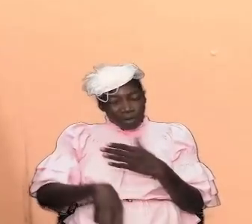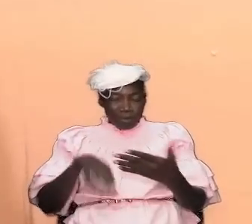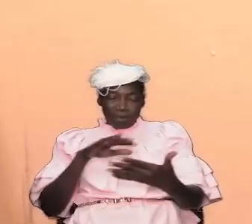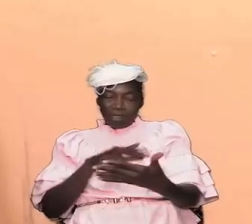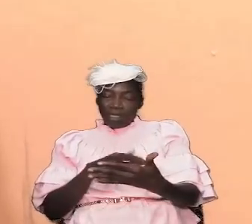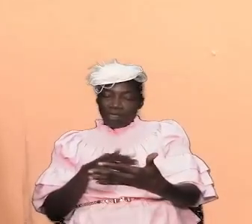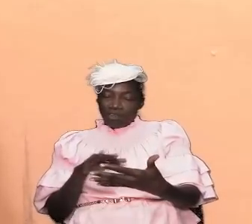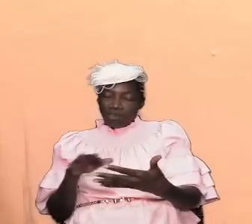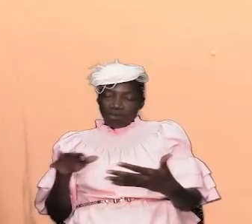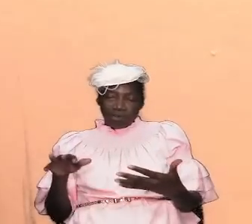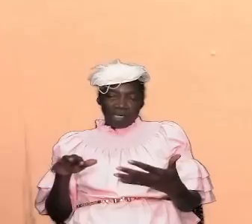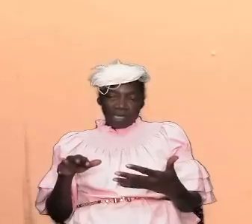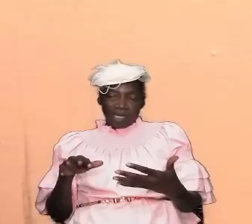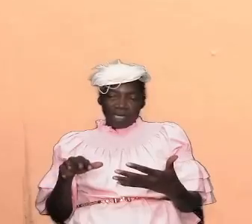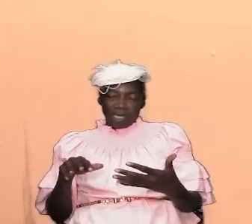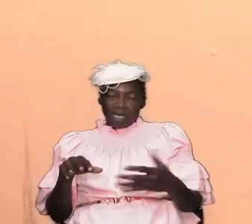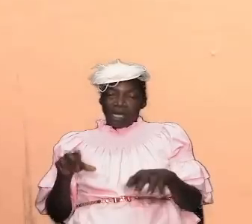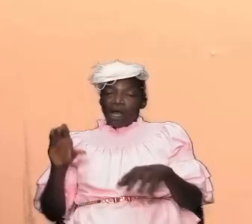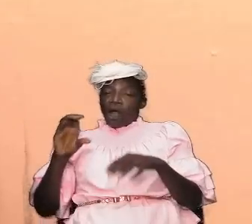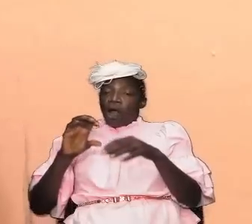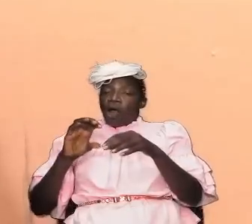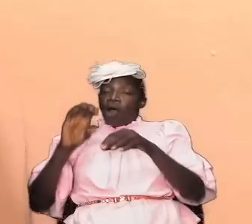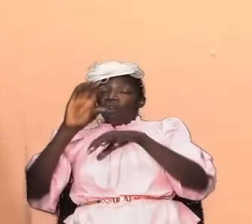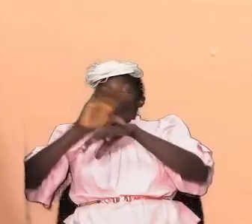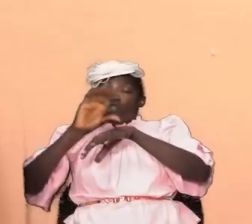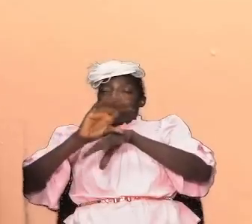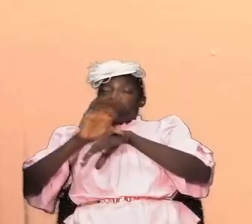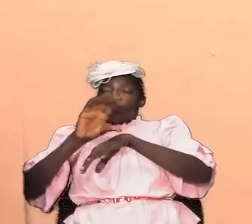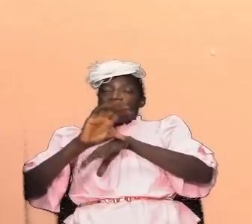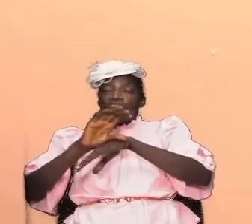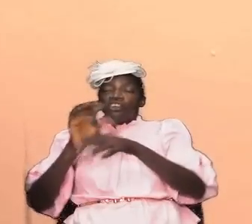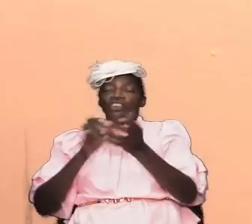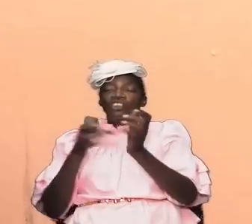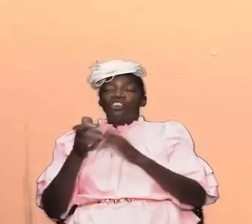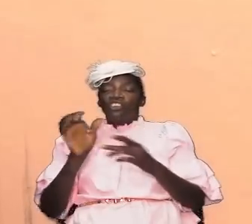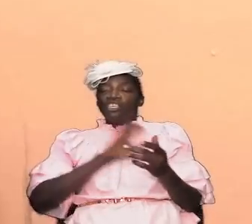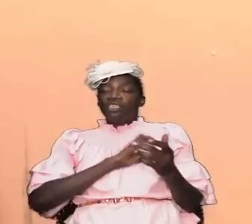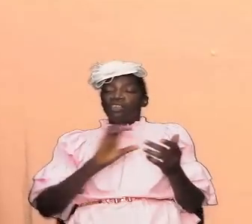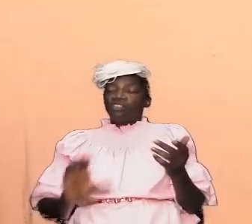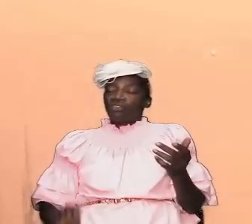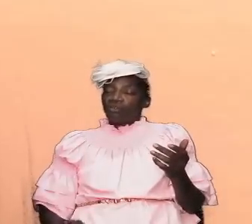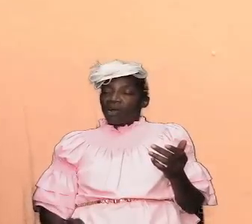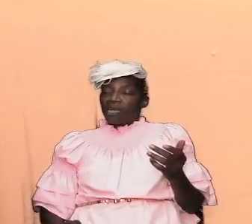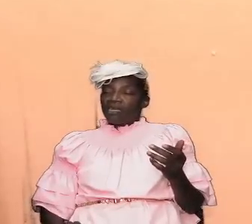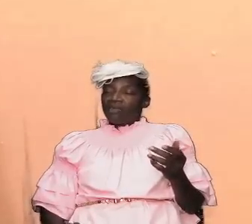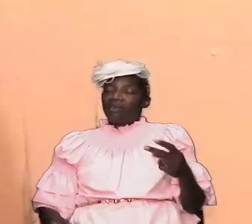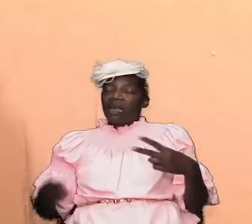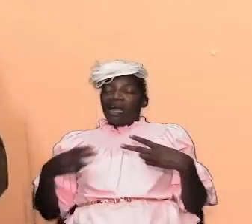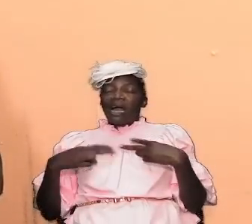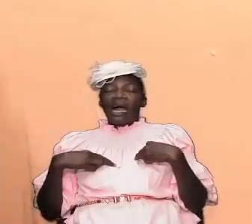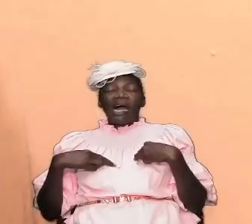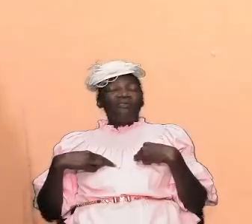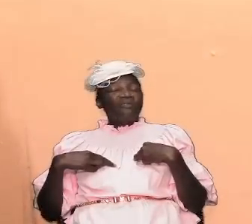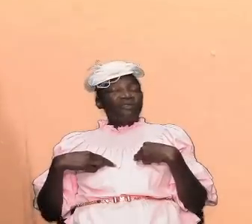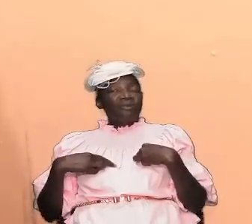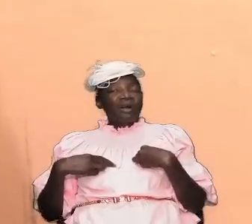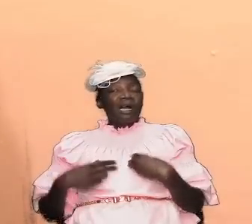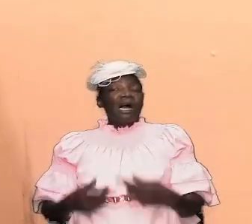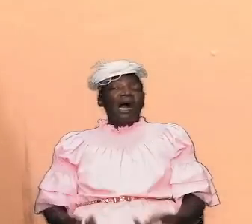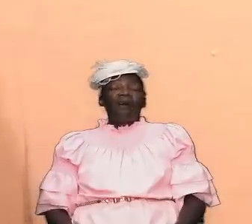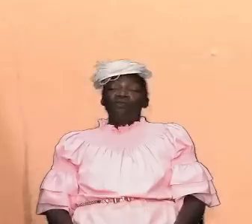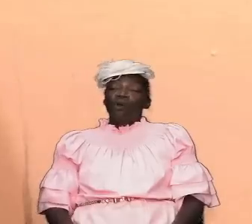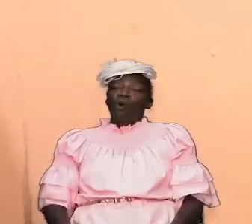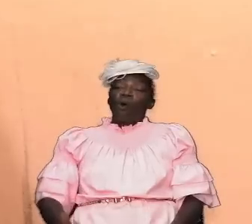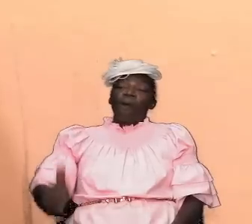of the church the church of jesus christ then we are going to have to go back in time